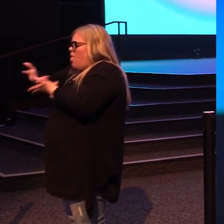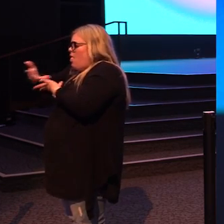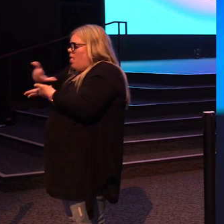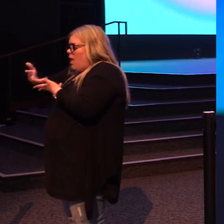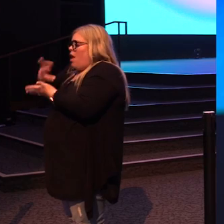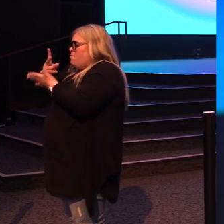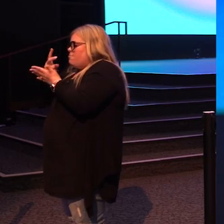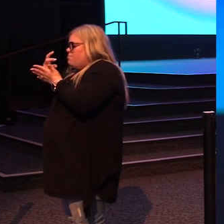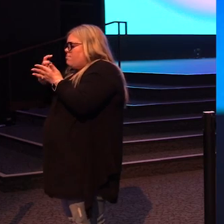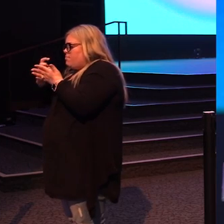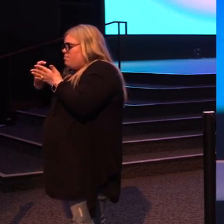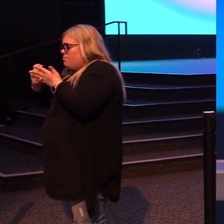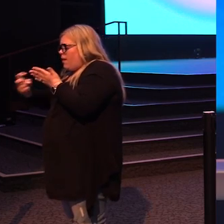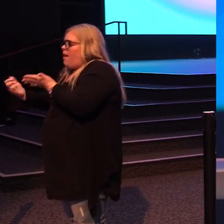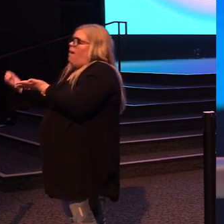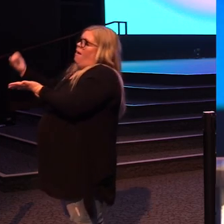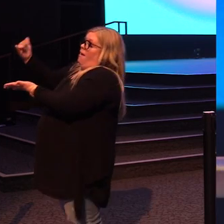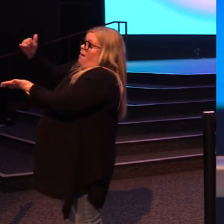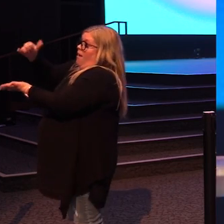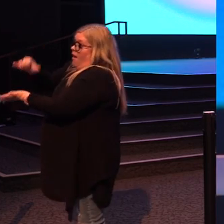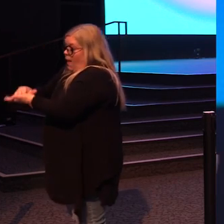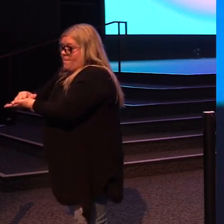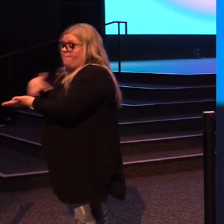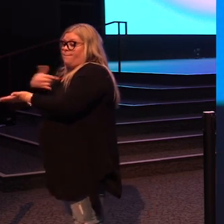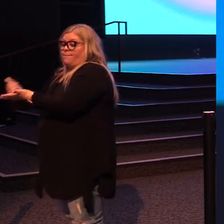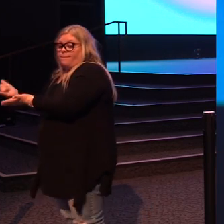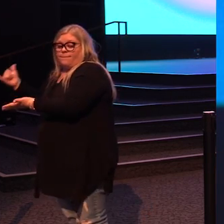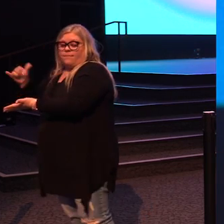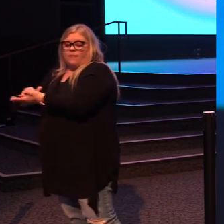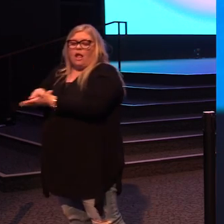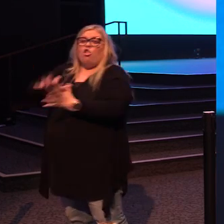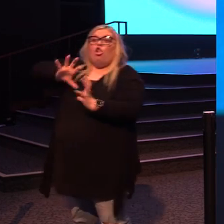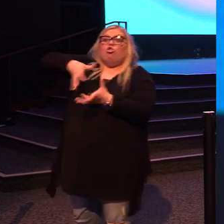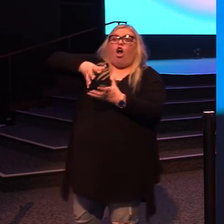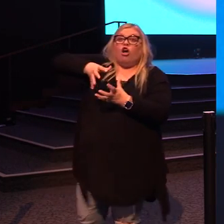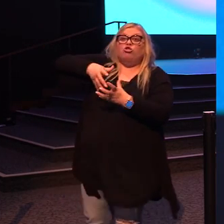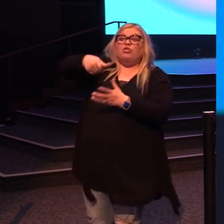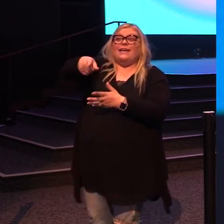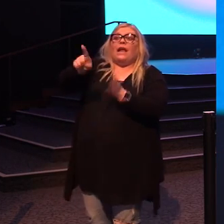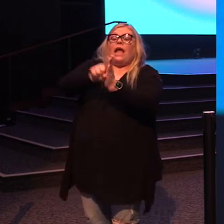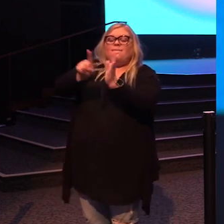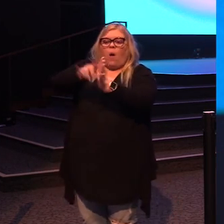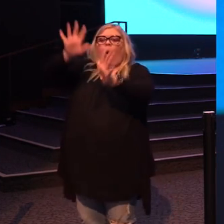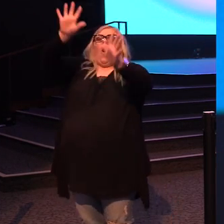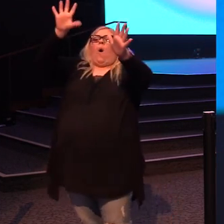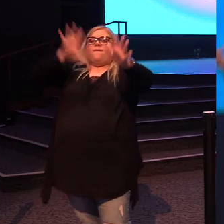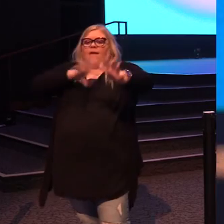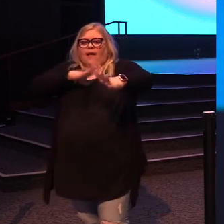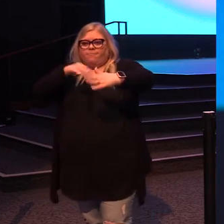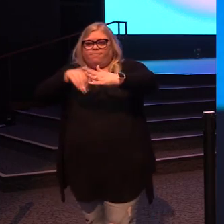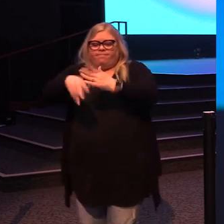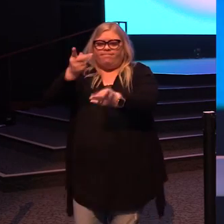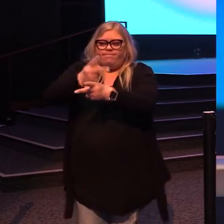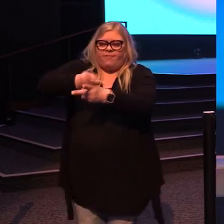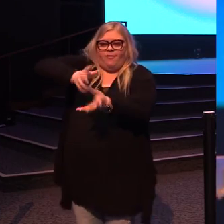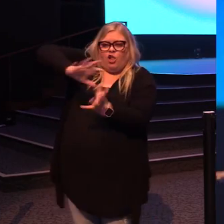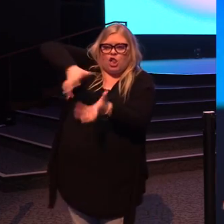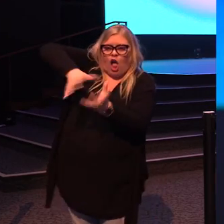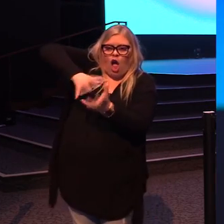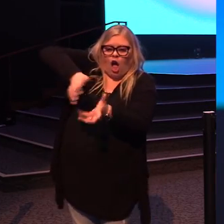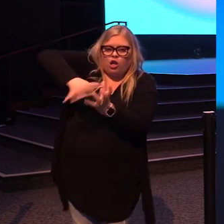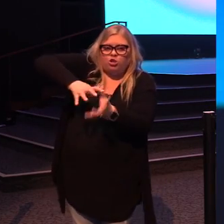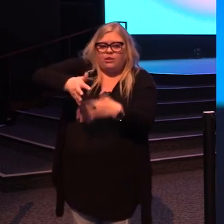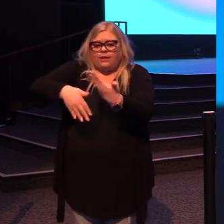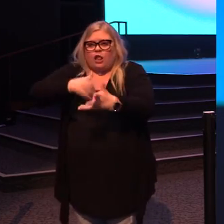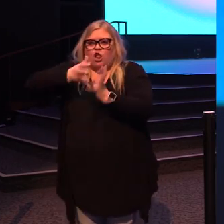so we're in the conversation. I hang up the phone. And as I hang up the phone, the laundry begins to sing to let me know it's done. And so now I go to the laundry room,